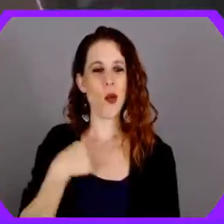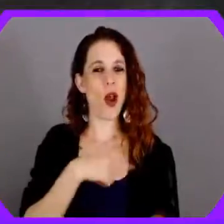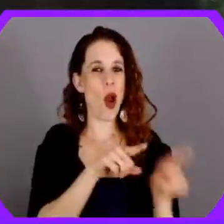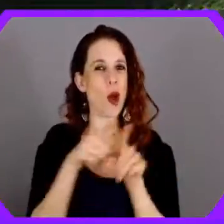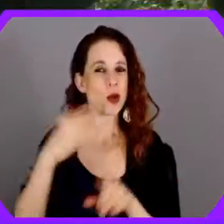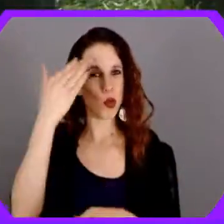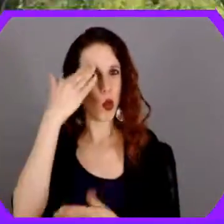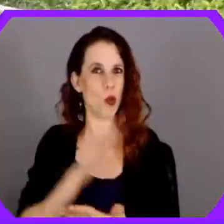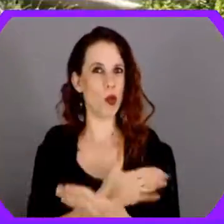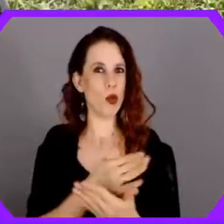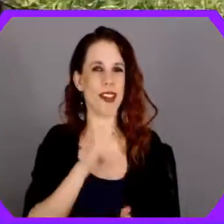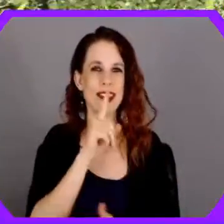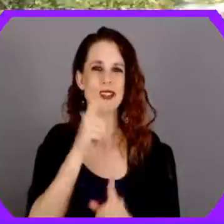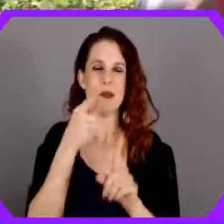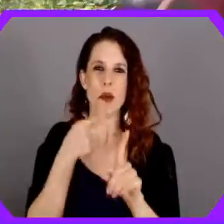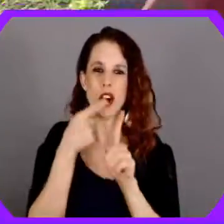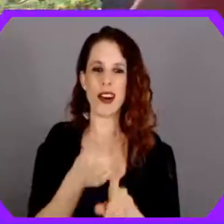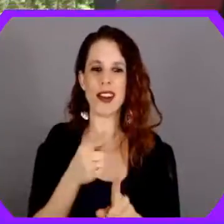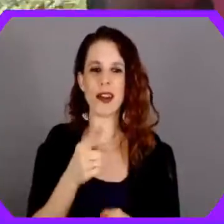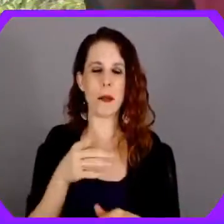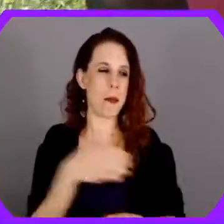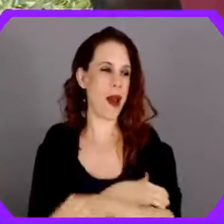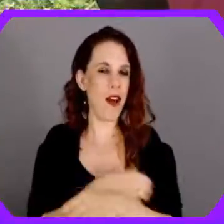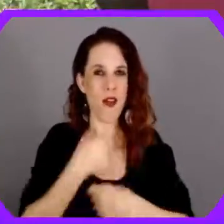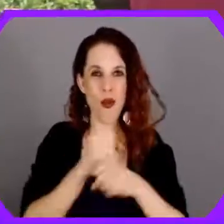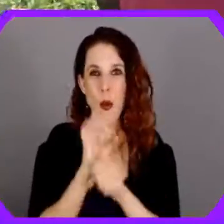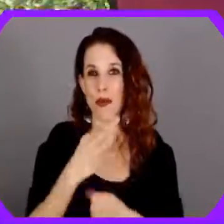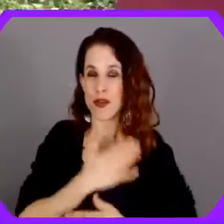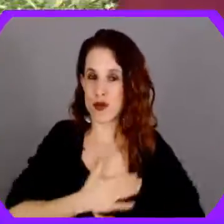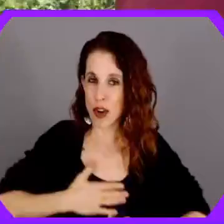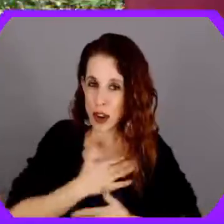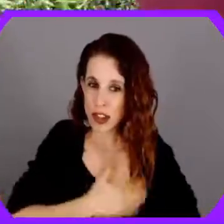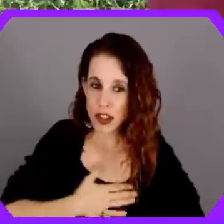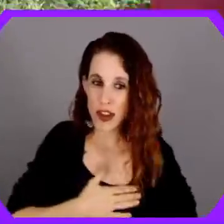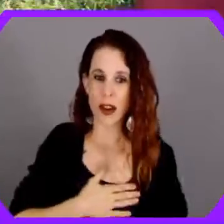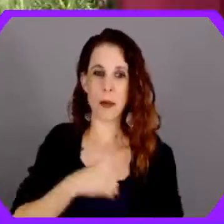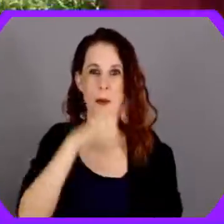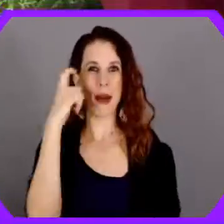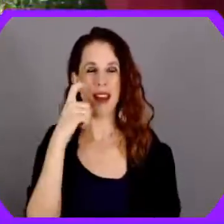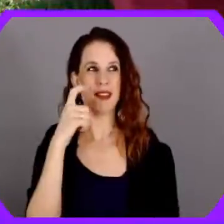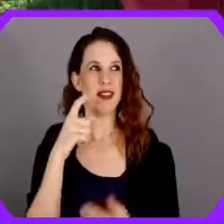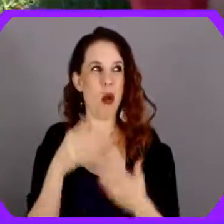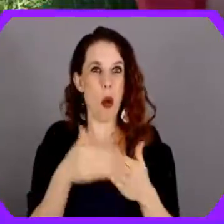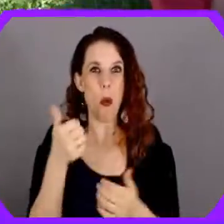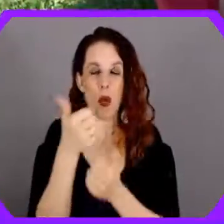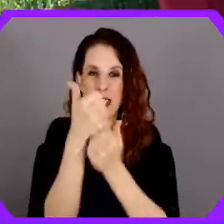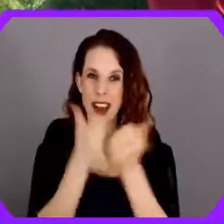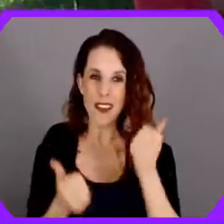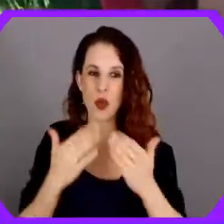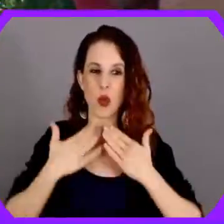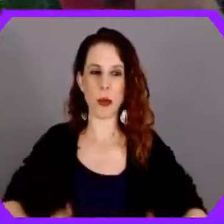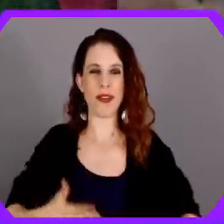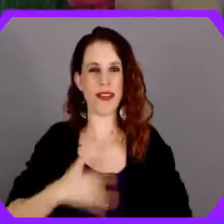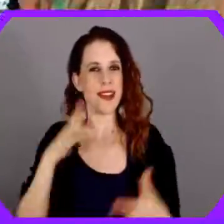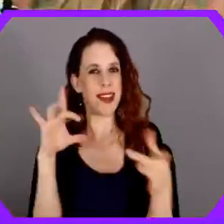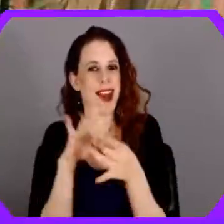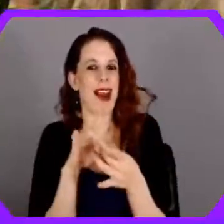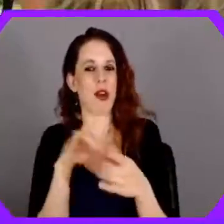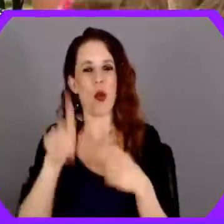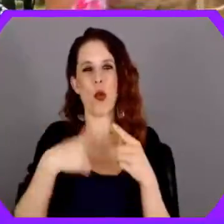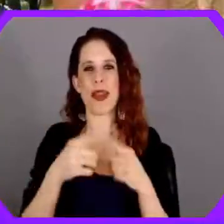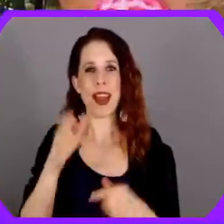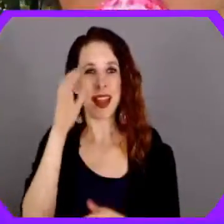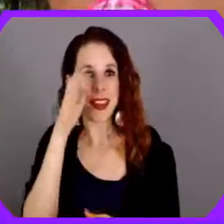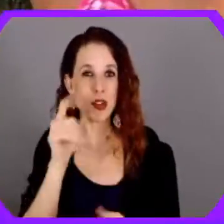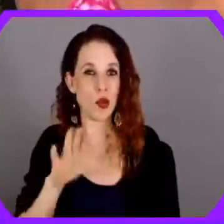We also know that music is a particularly powerful form of recreation because just about every human feels